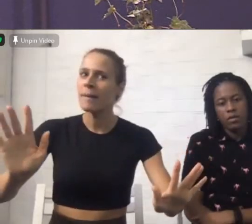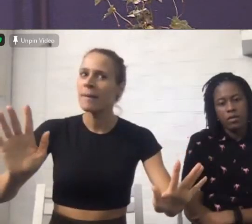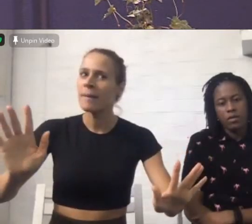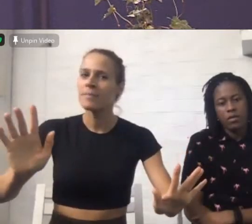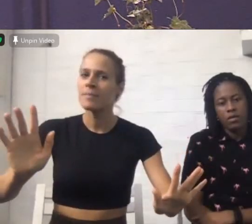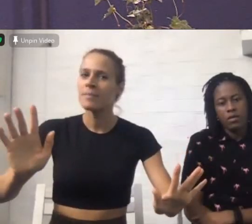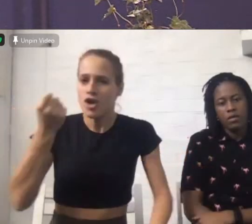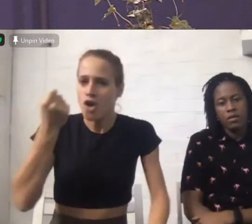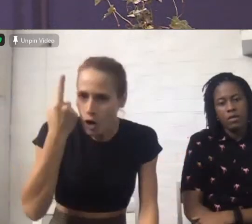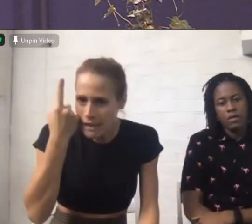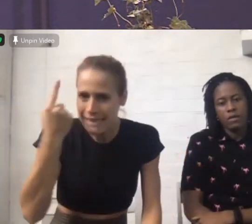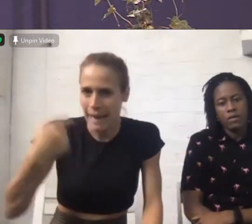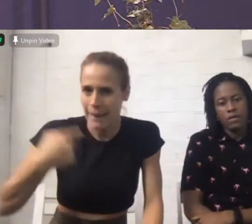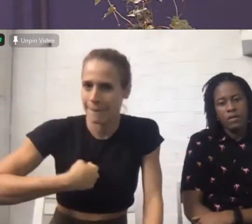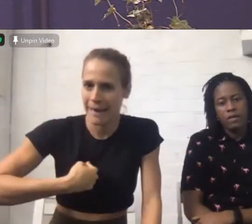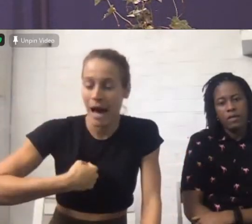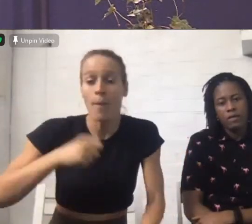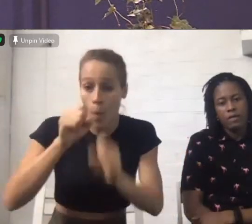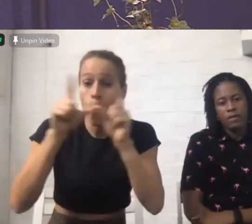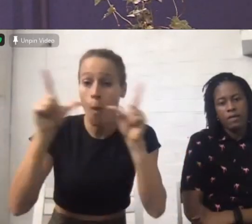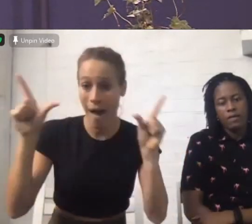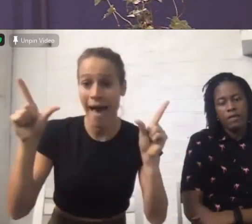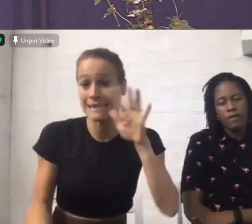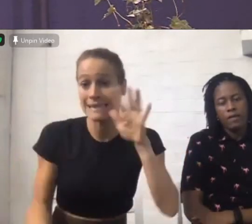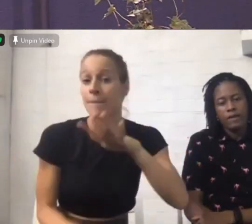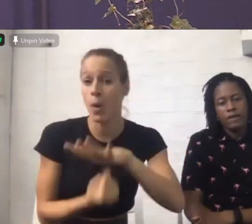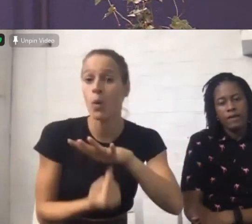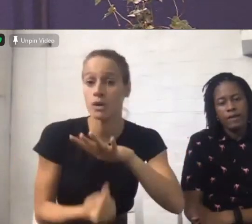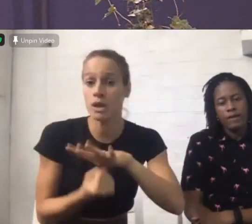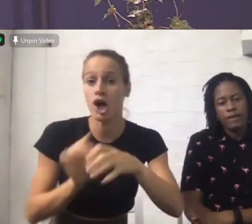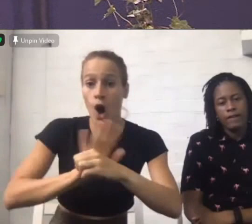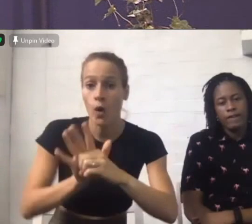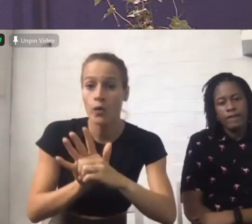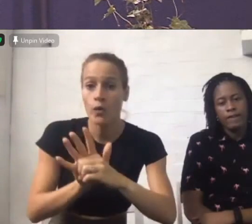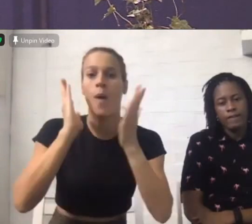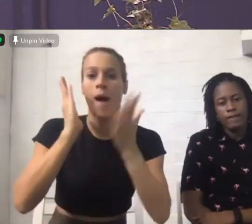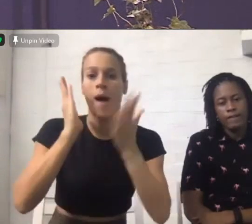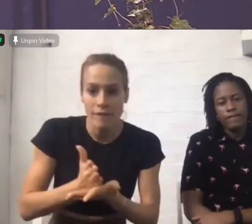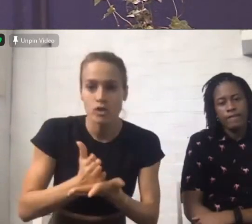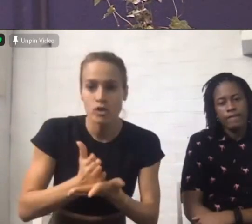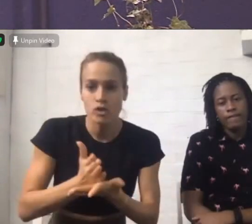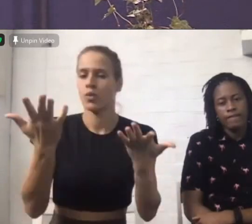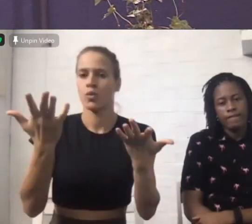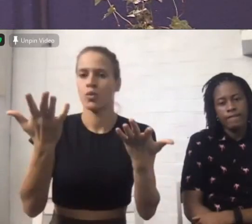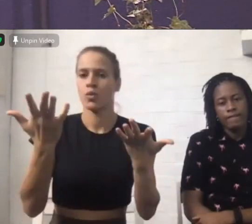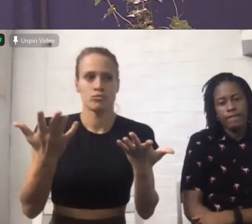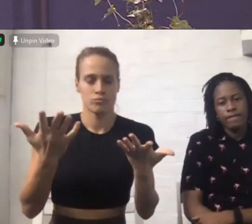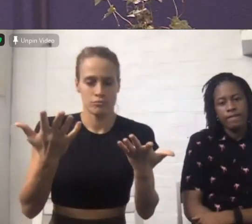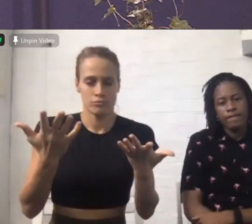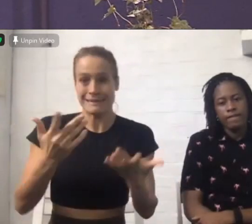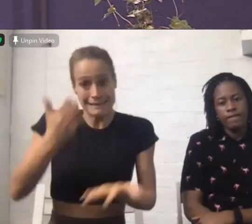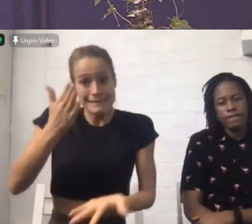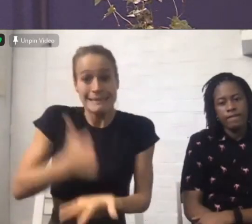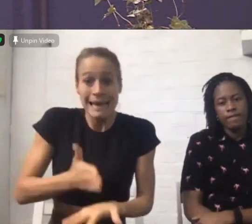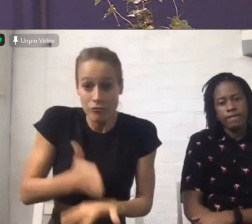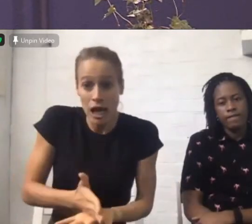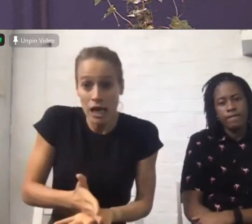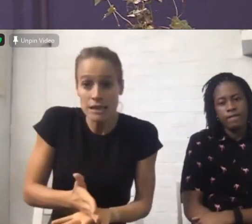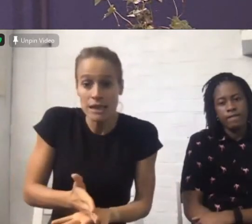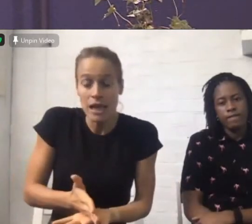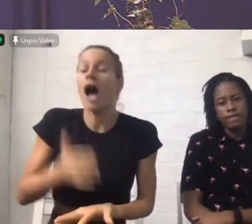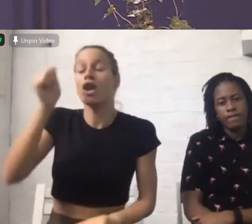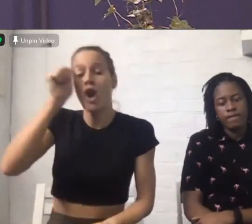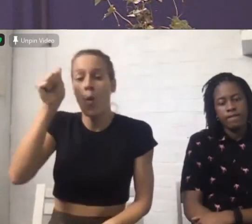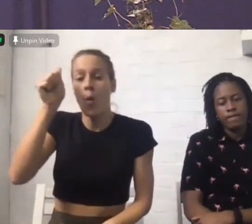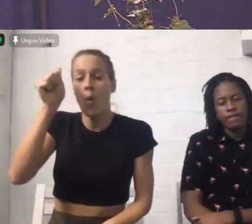of what's going on I am in constant contact with pastors and leaders all around the world we